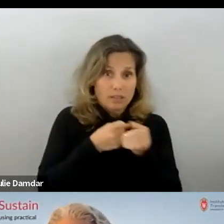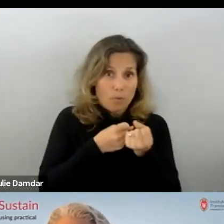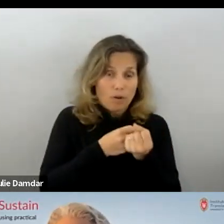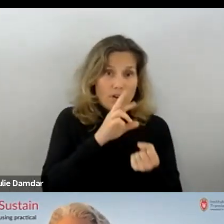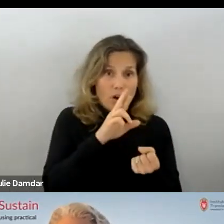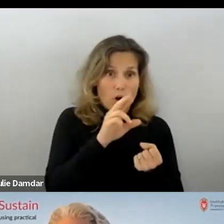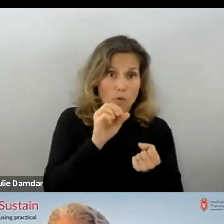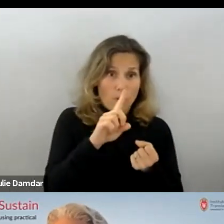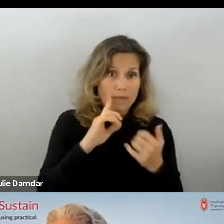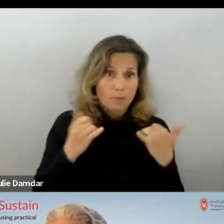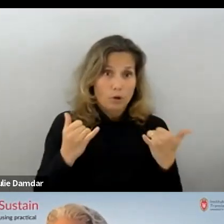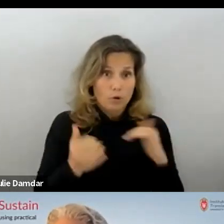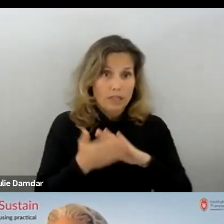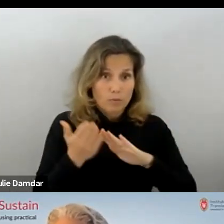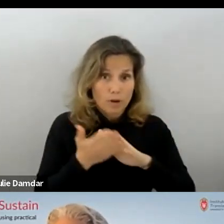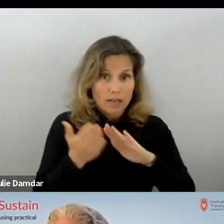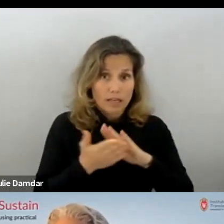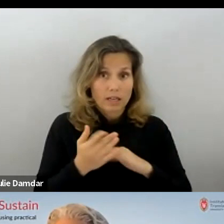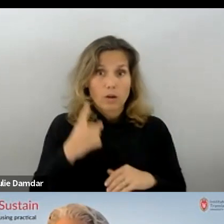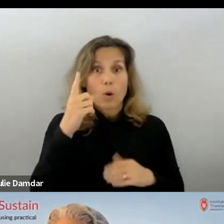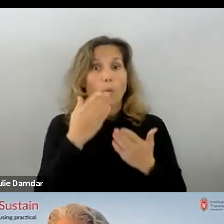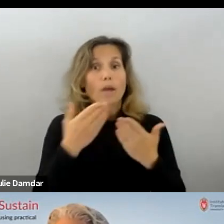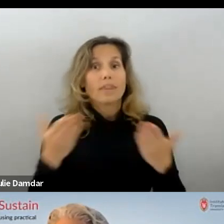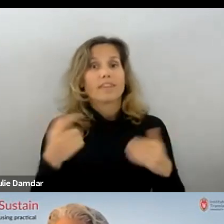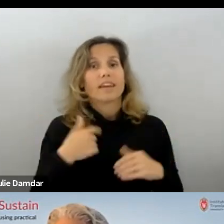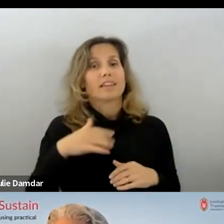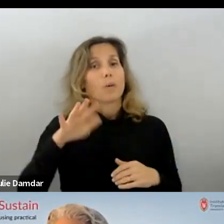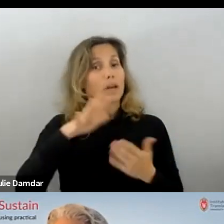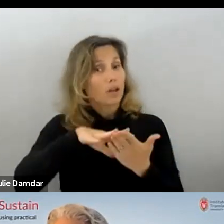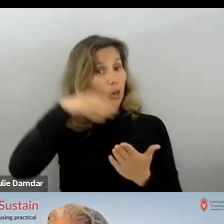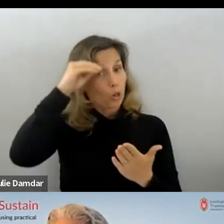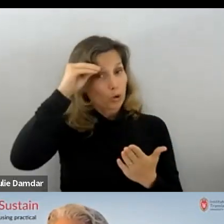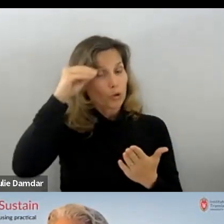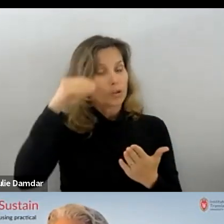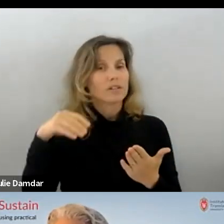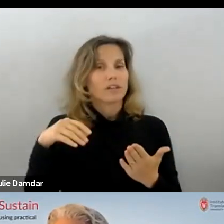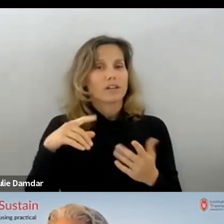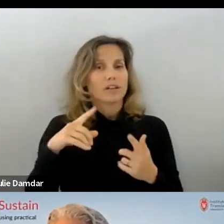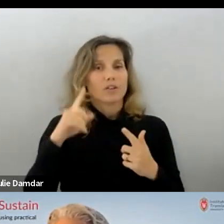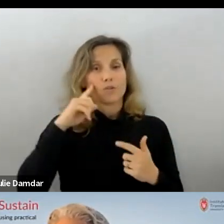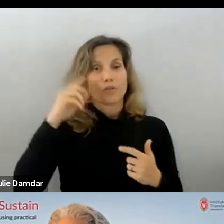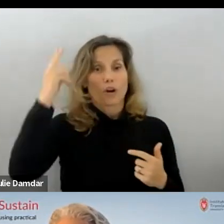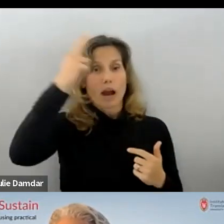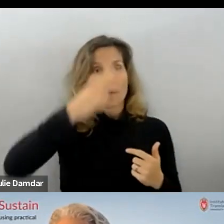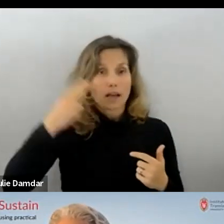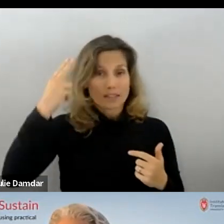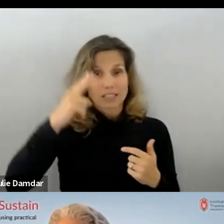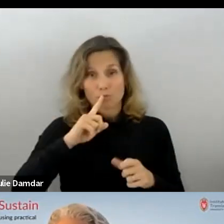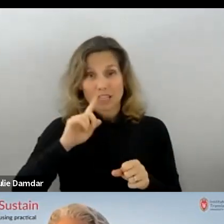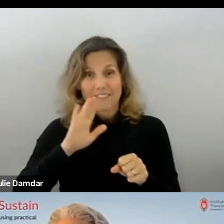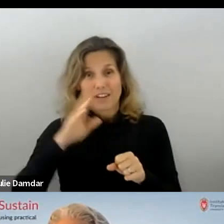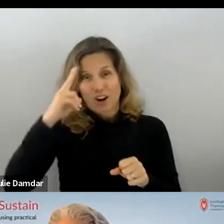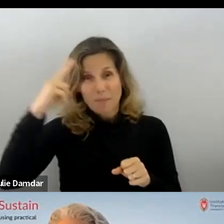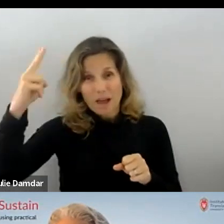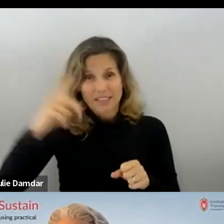running. One of the things that we, you know, sort of learned and was sort of hypothesized and was really confirmed in the pilot stage